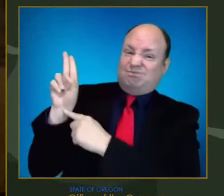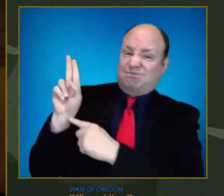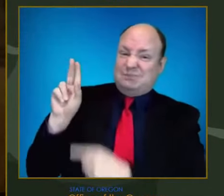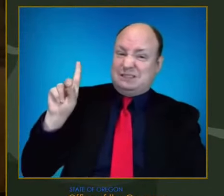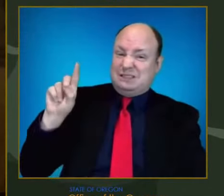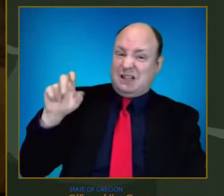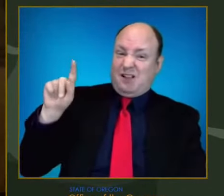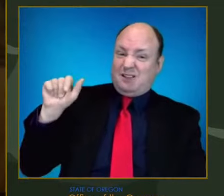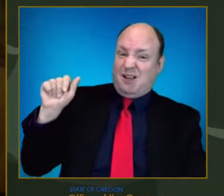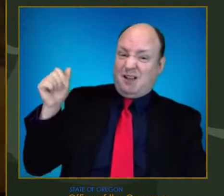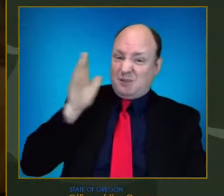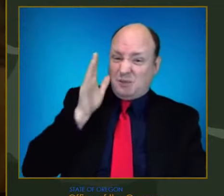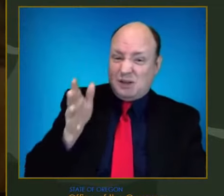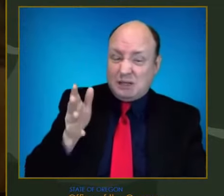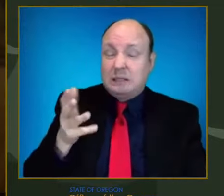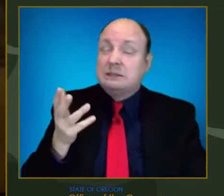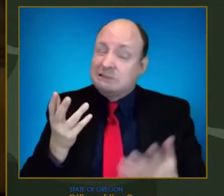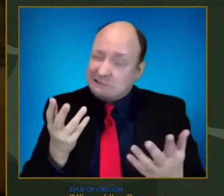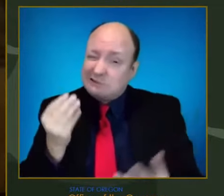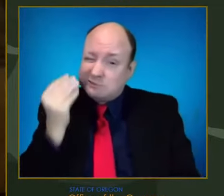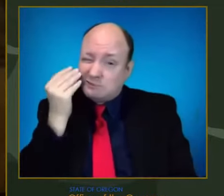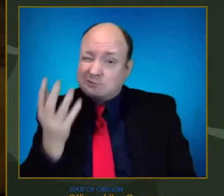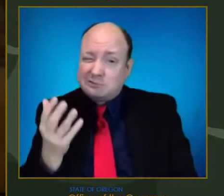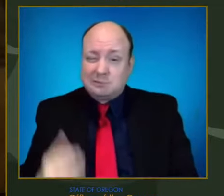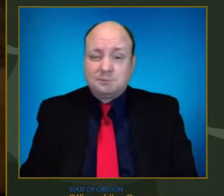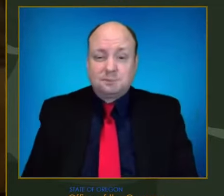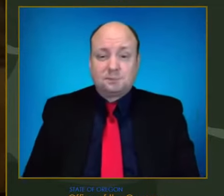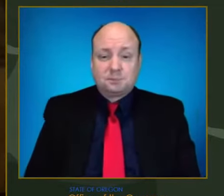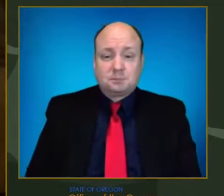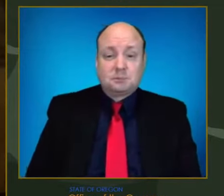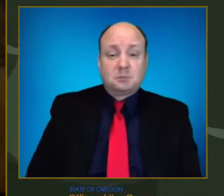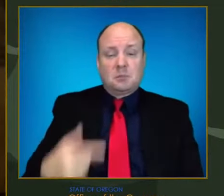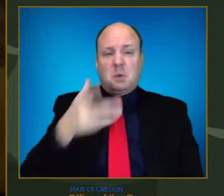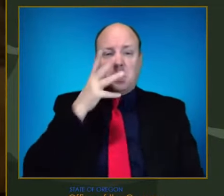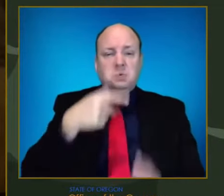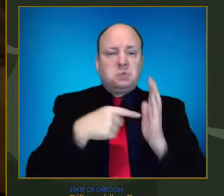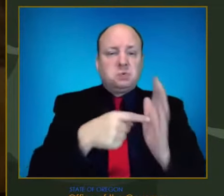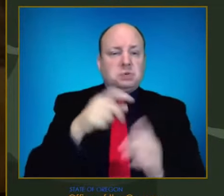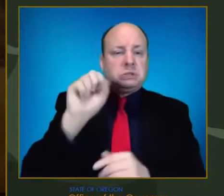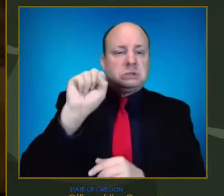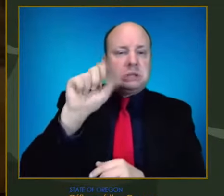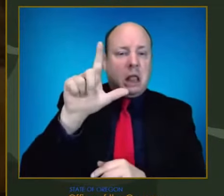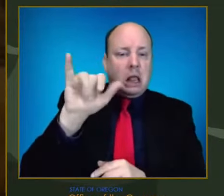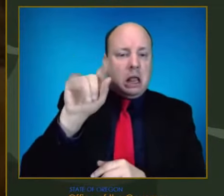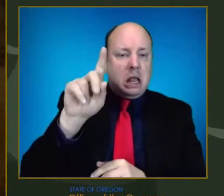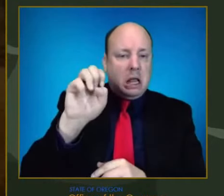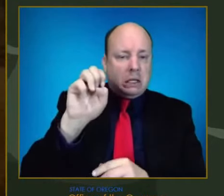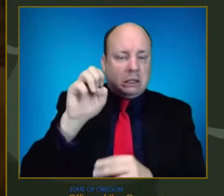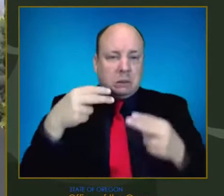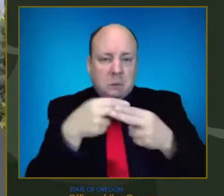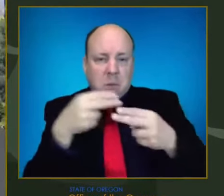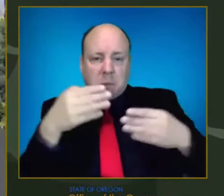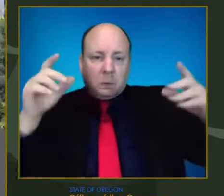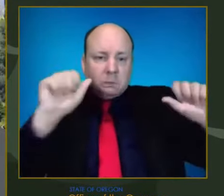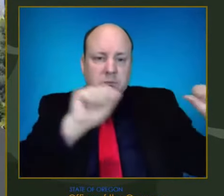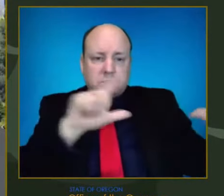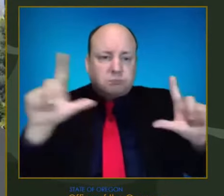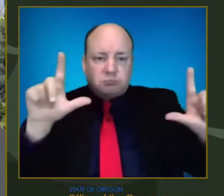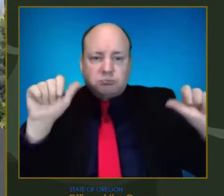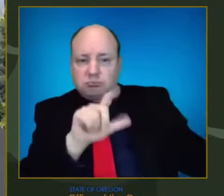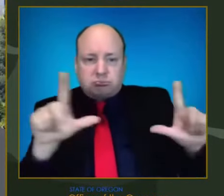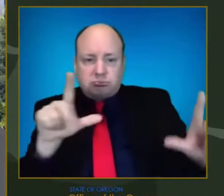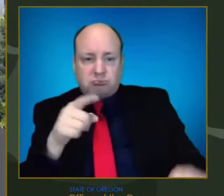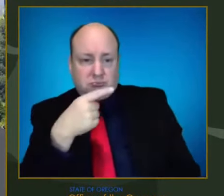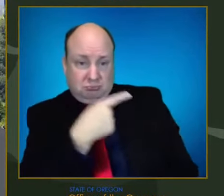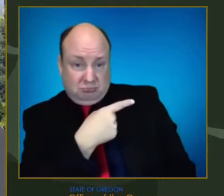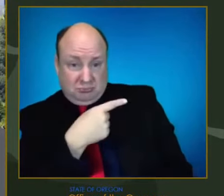I'm going to show a few slides of how we've kind of arrived at these results so that you can see the pattern. It is dramatic